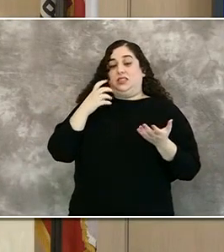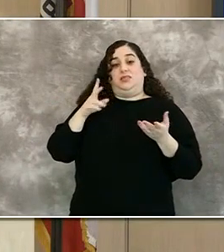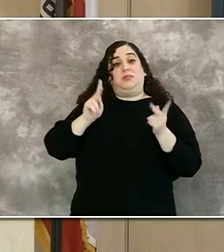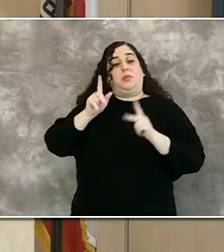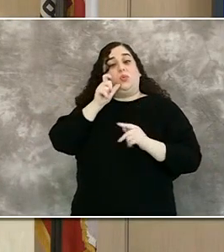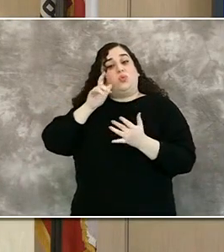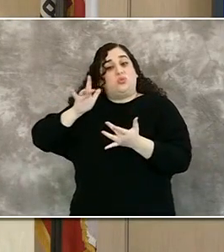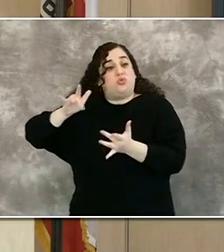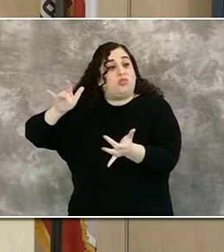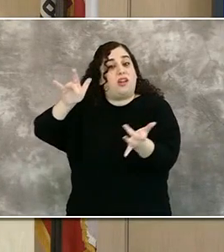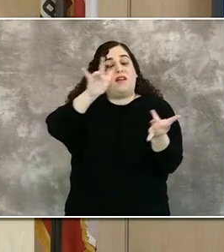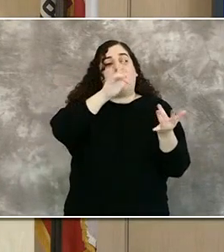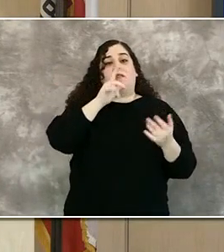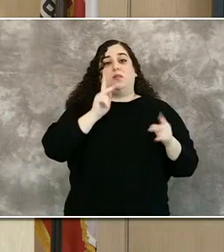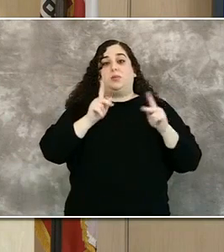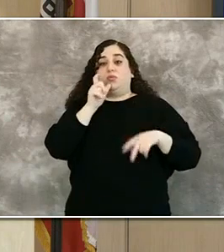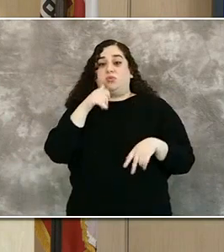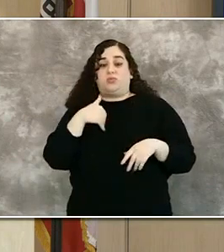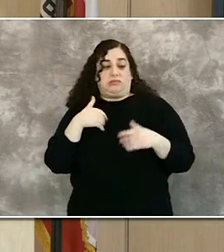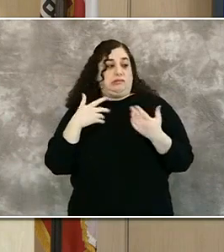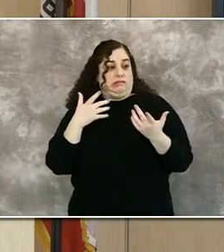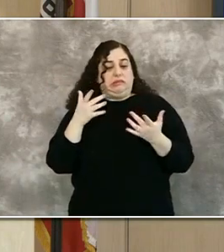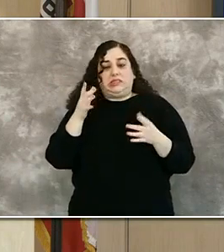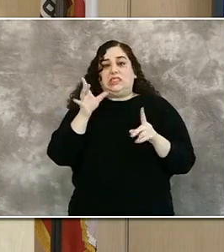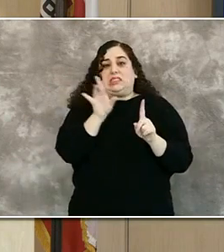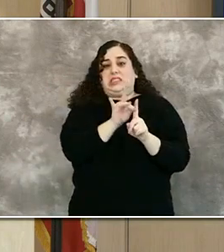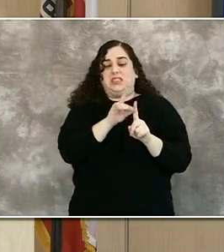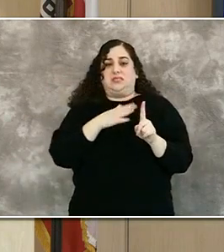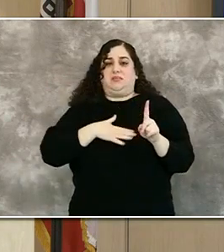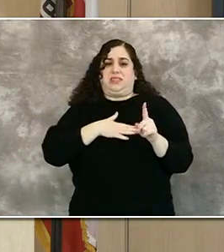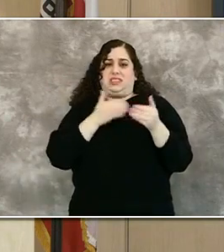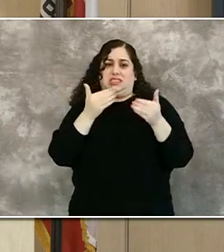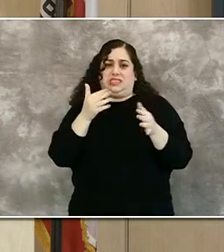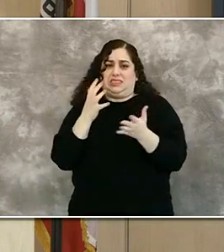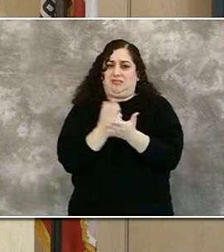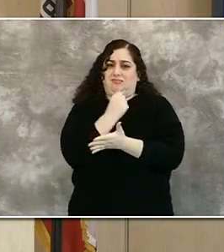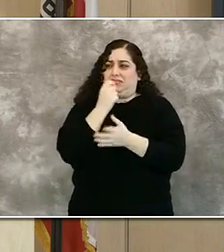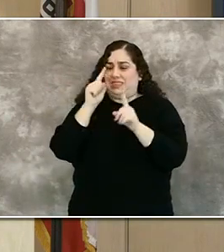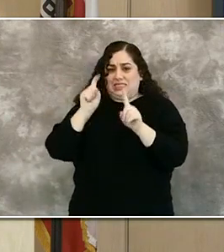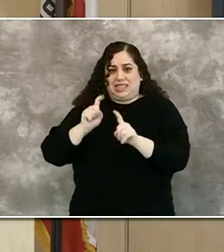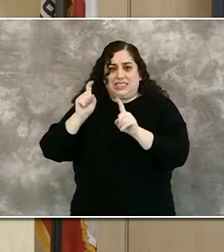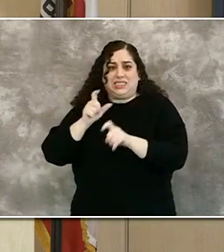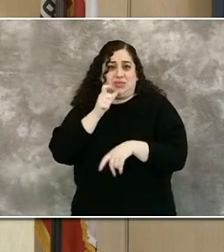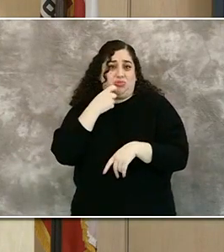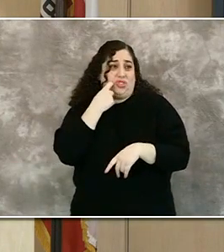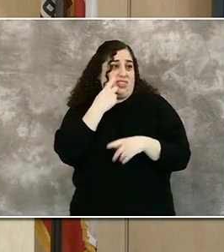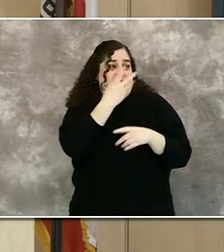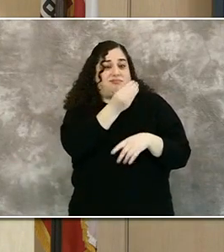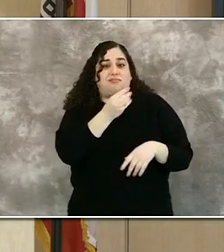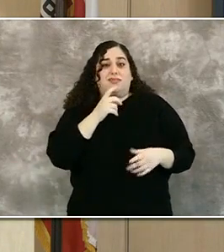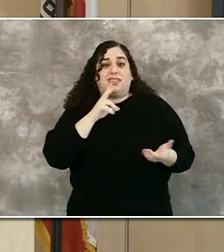I would strongly urge you to get tested right away. We know that there is some